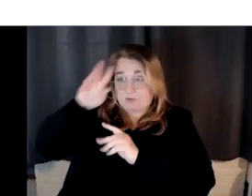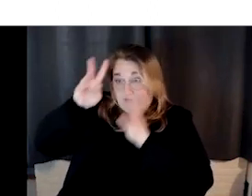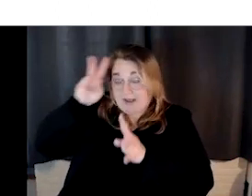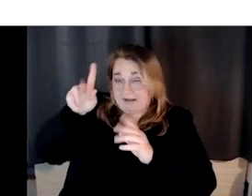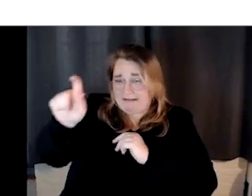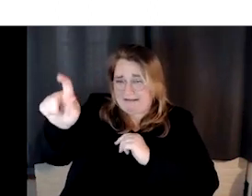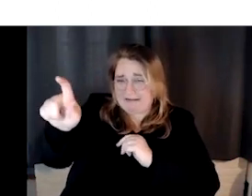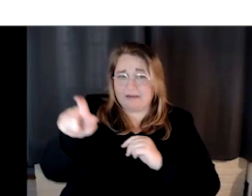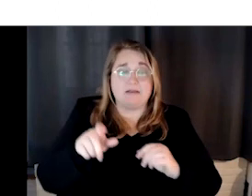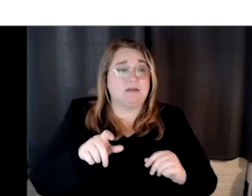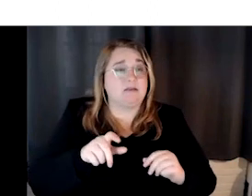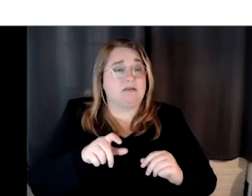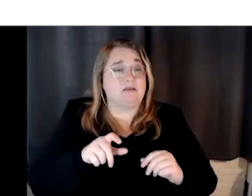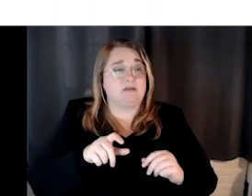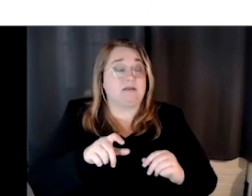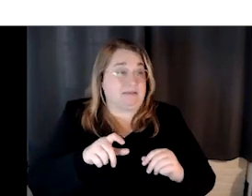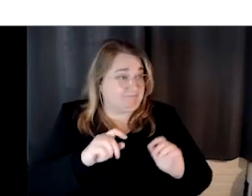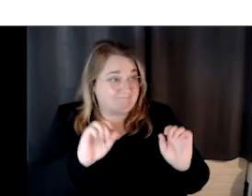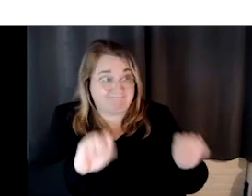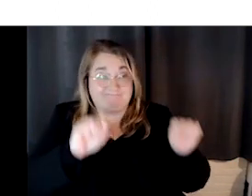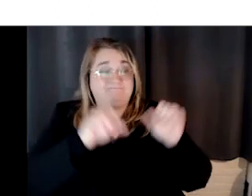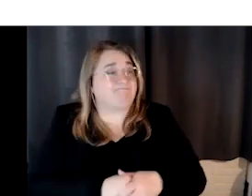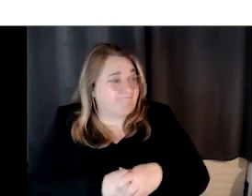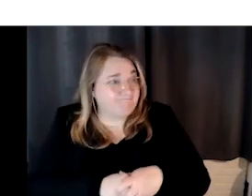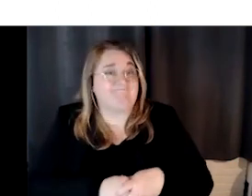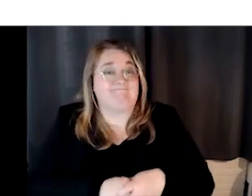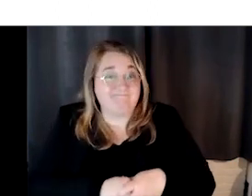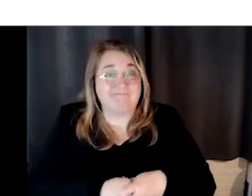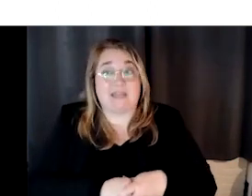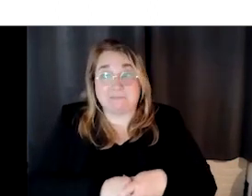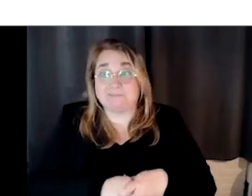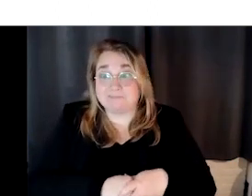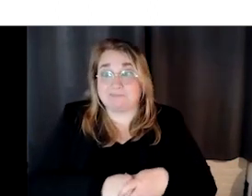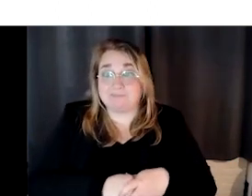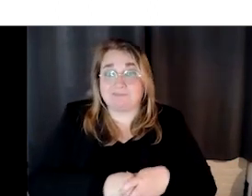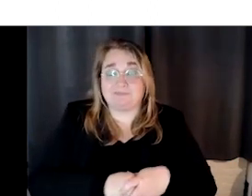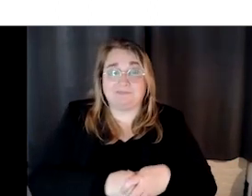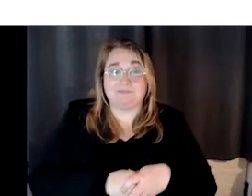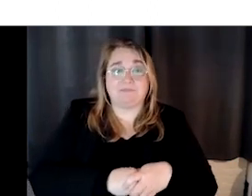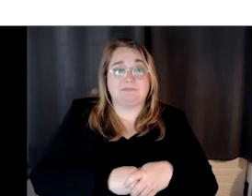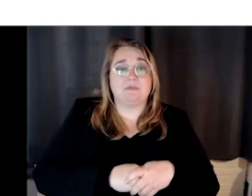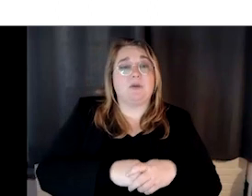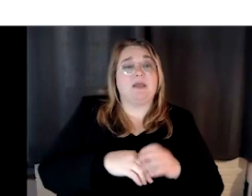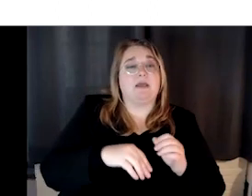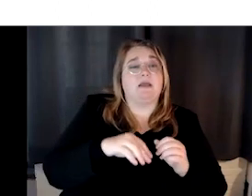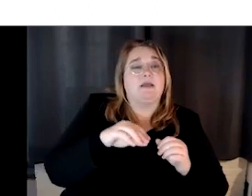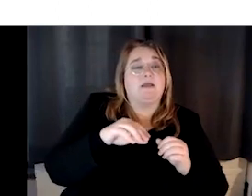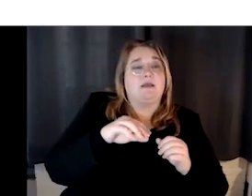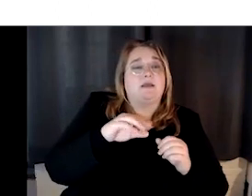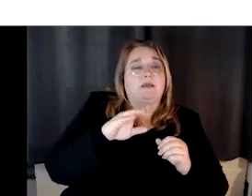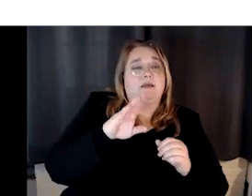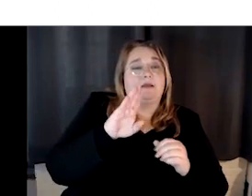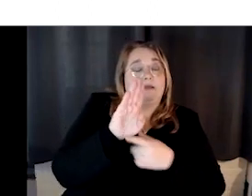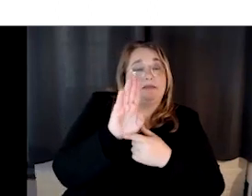the same, uh, both of them actually. Yeah. Yeah. Um, the next one by NC NC is non-commercial. So those you